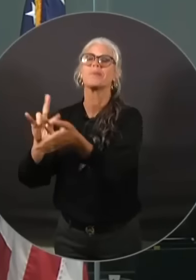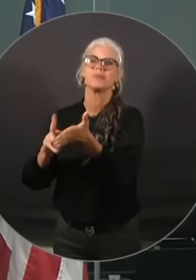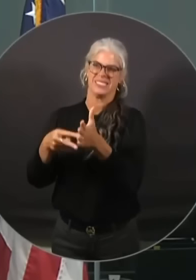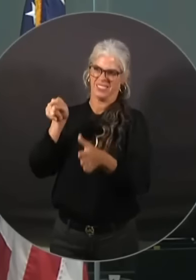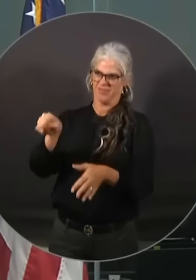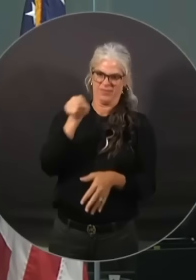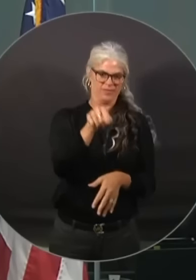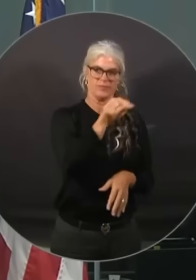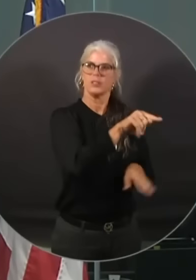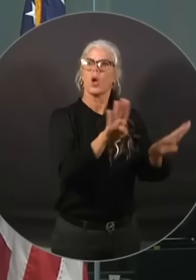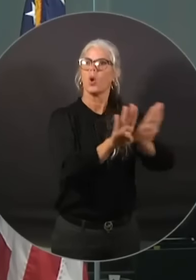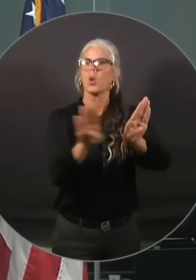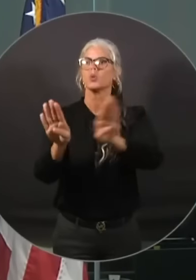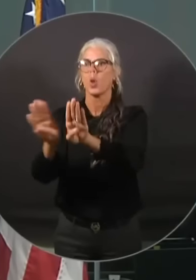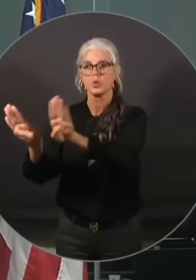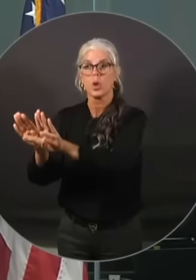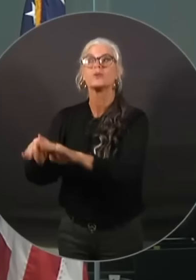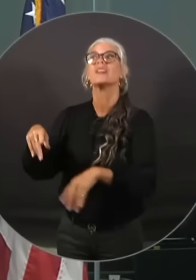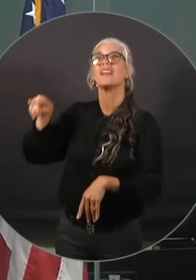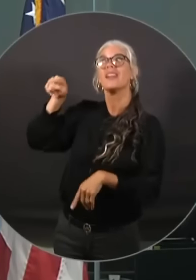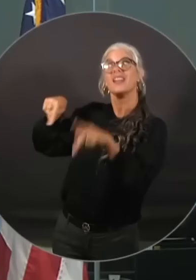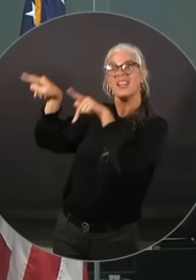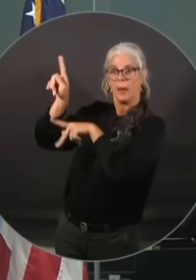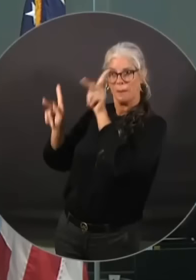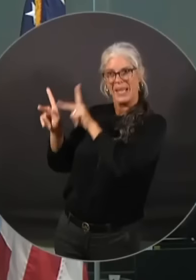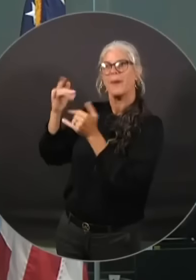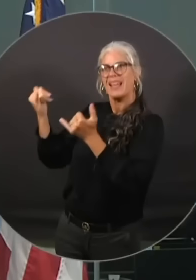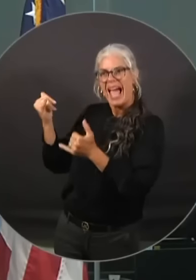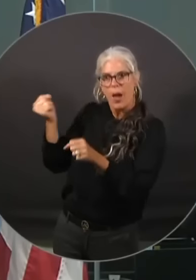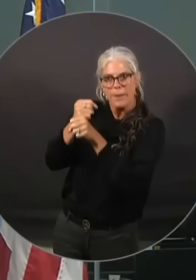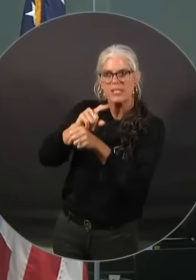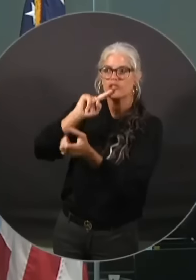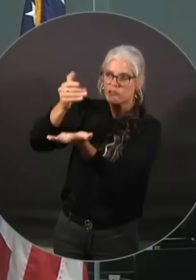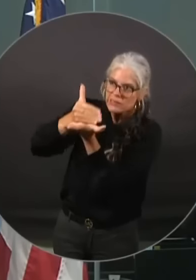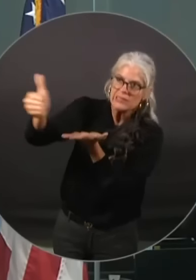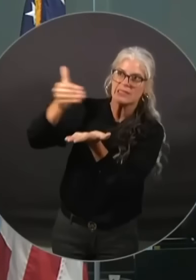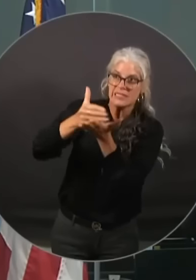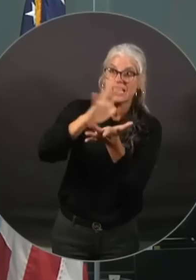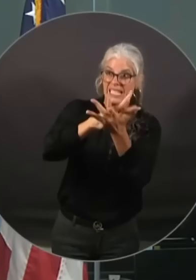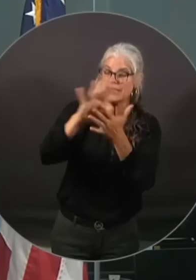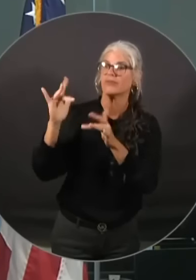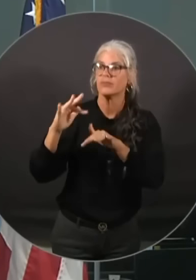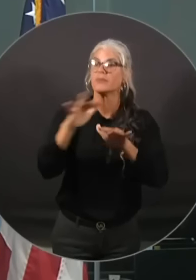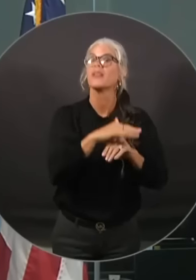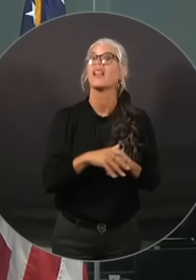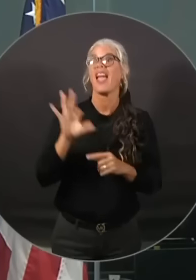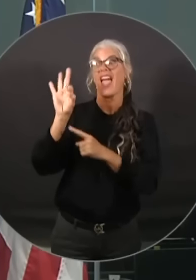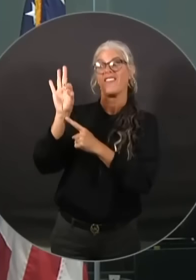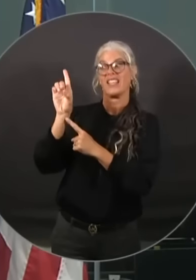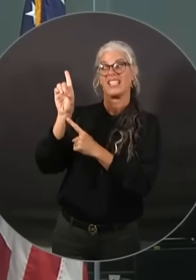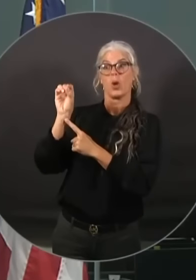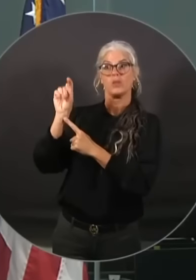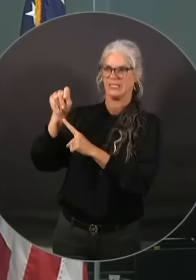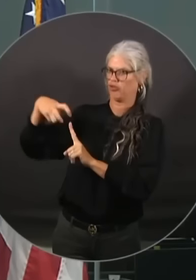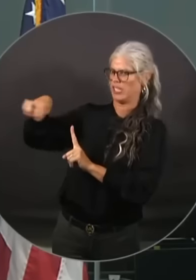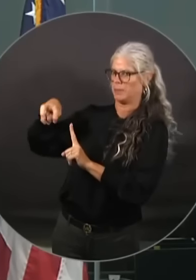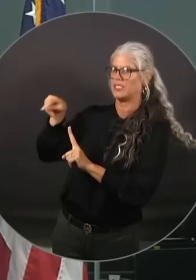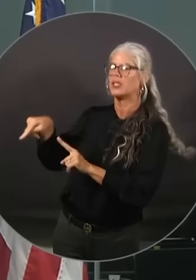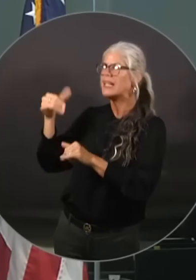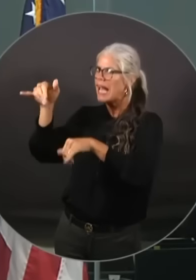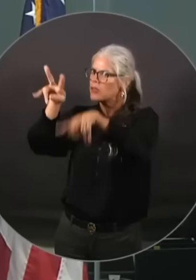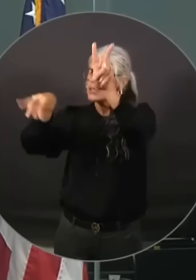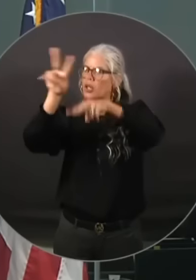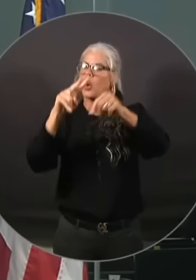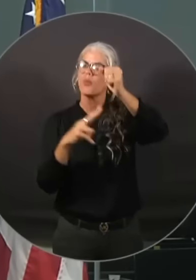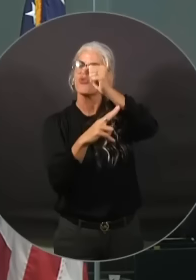everything back open. We also have FDOT crews staged to inspect coastal bridges and we'll monitoring water levels at low